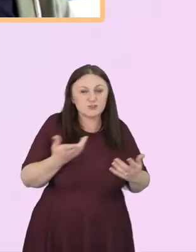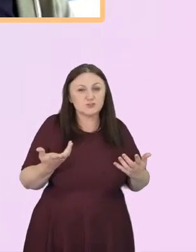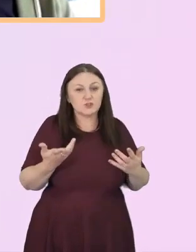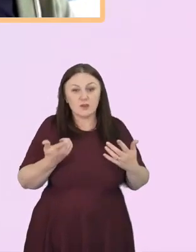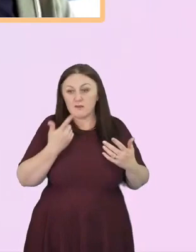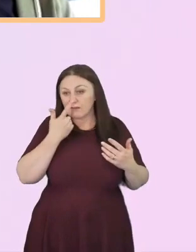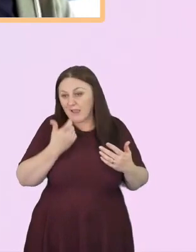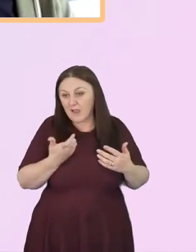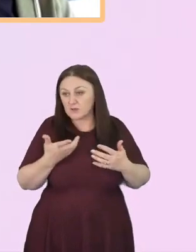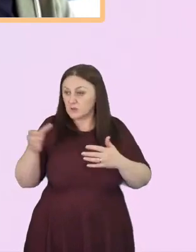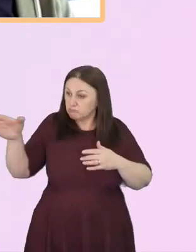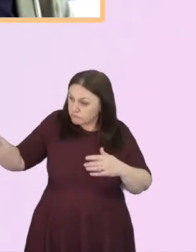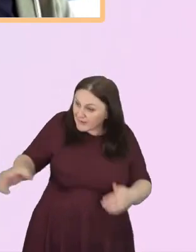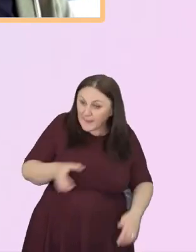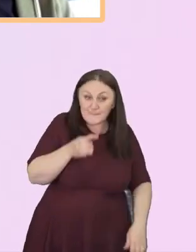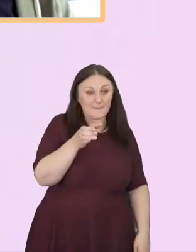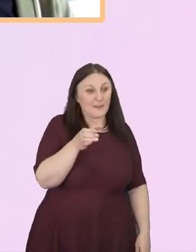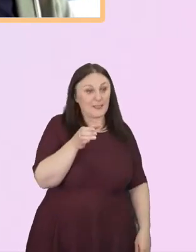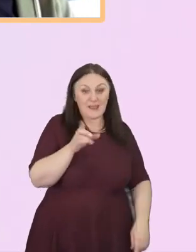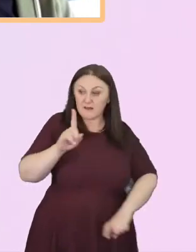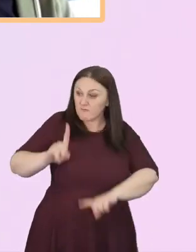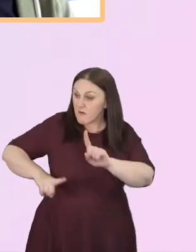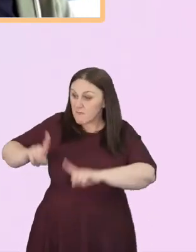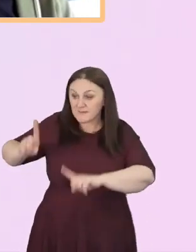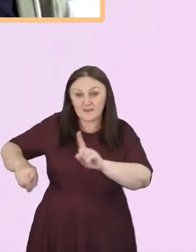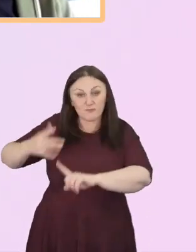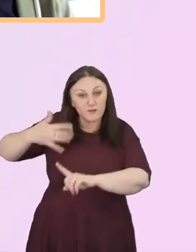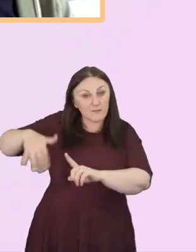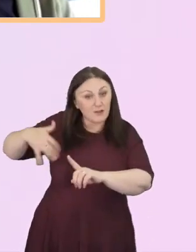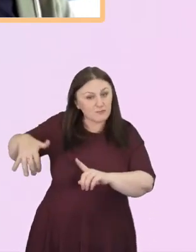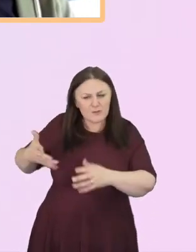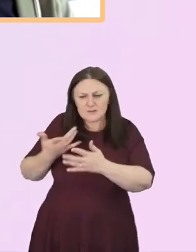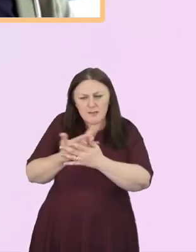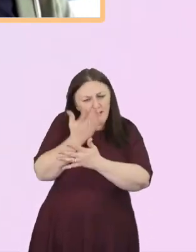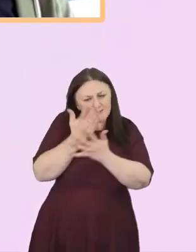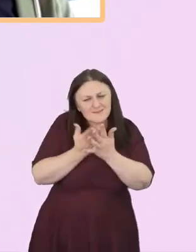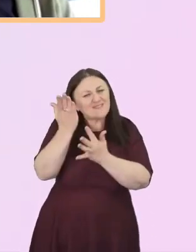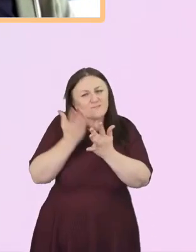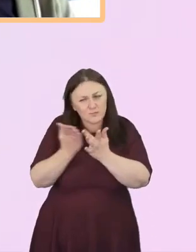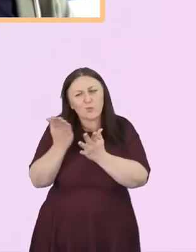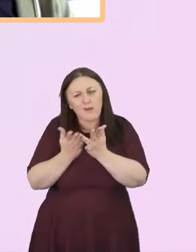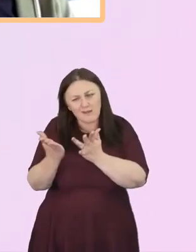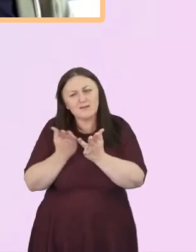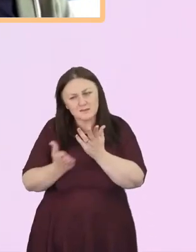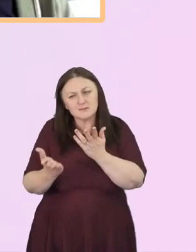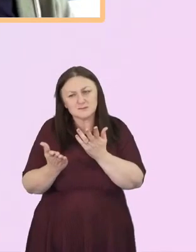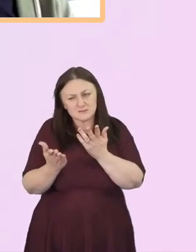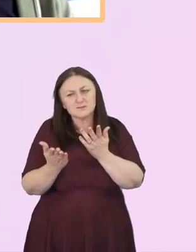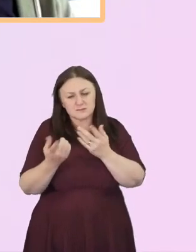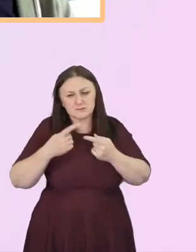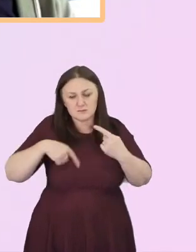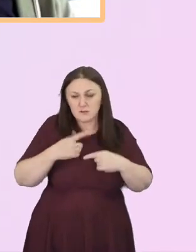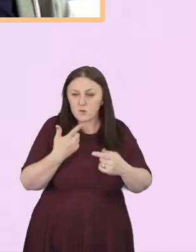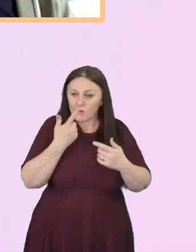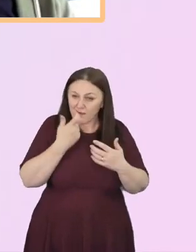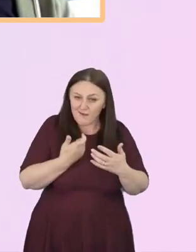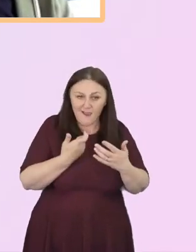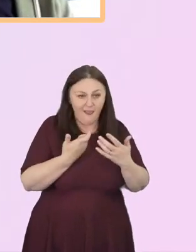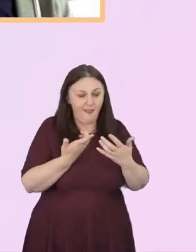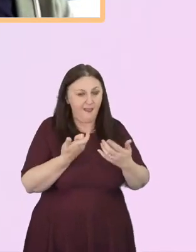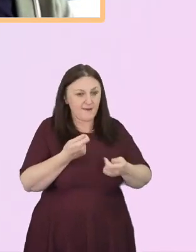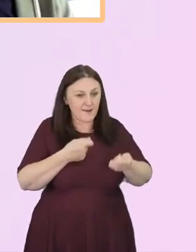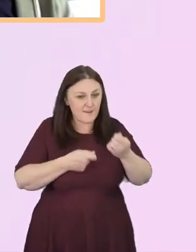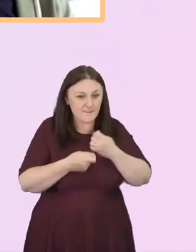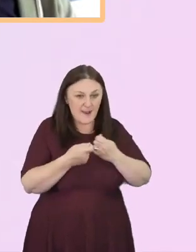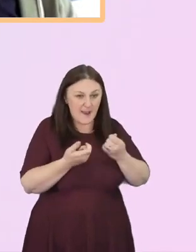bring people in from a diverse background? There's lots of different ways in which to open up the